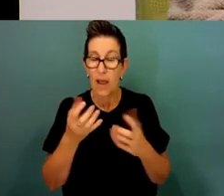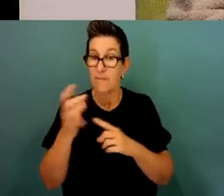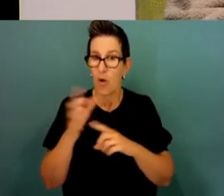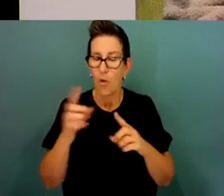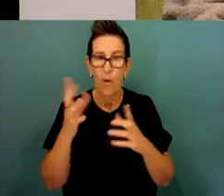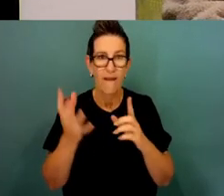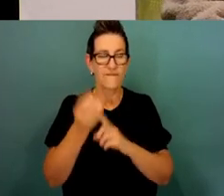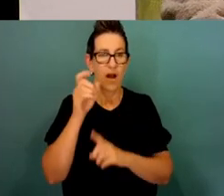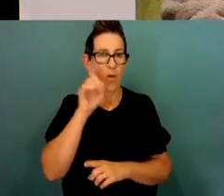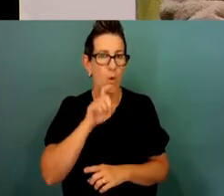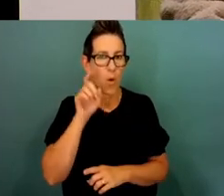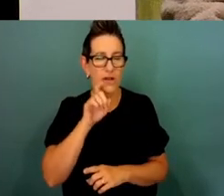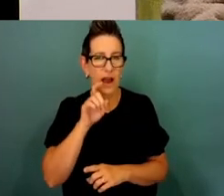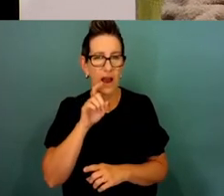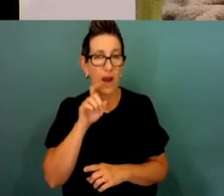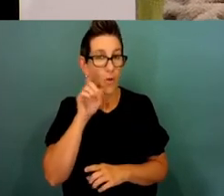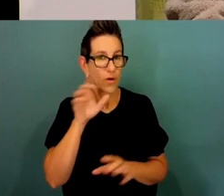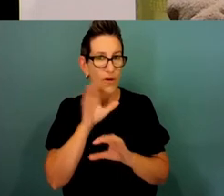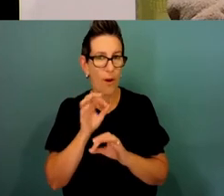know, water doesn't always run in streams.